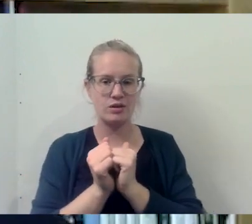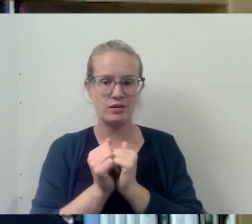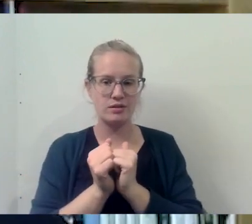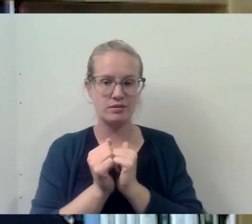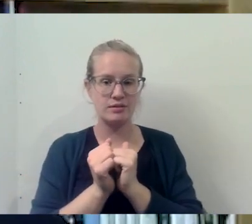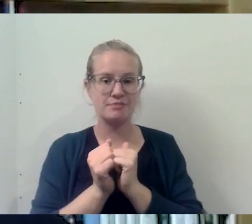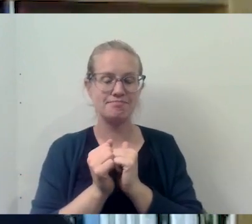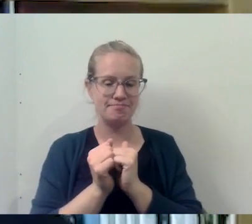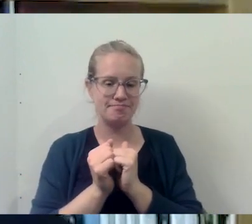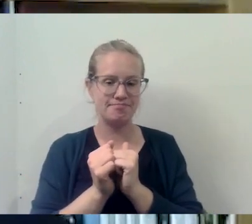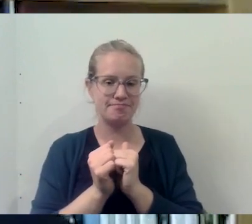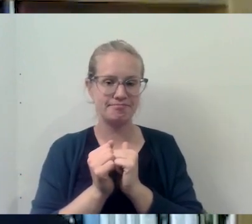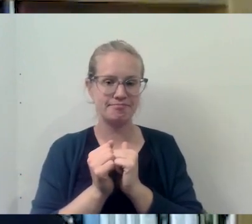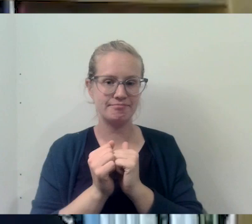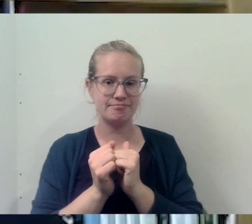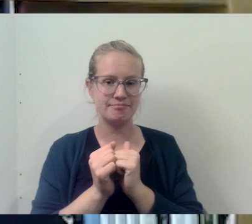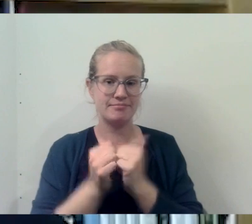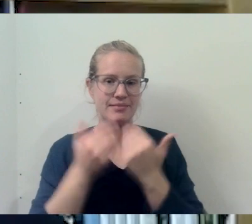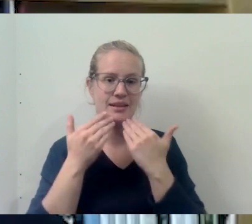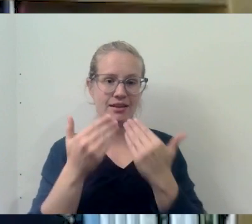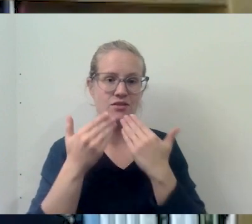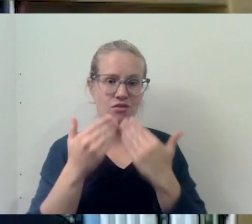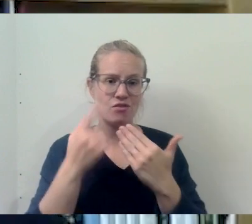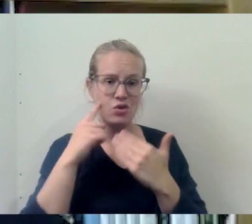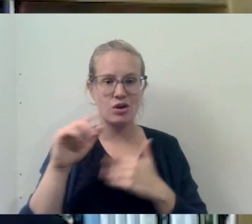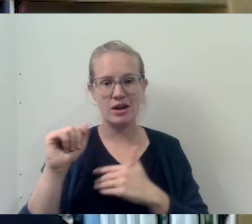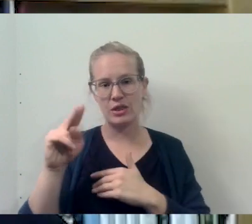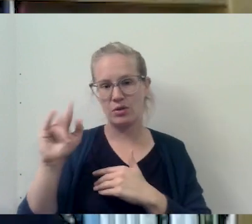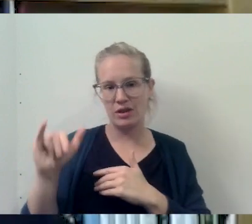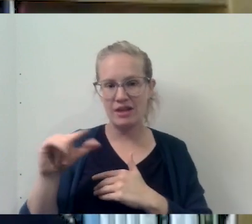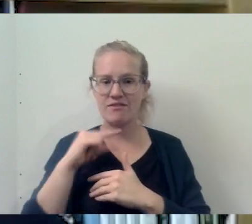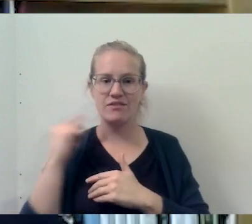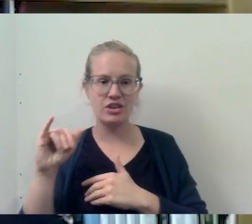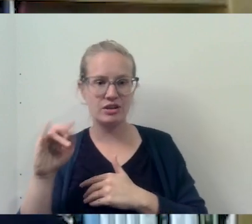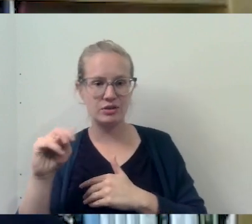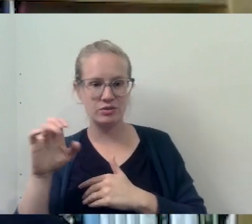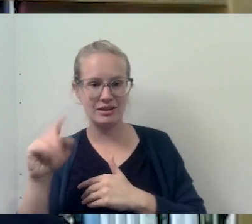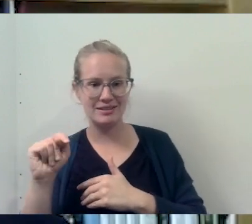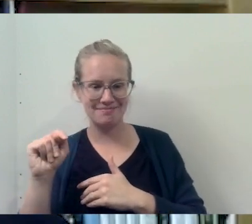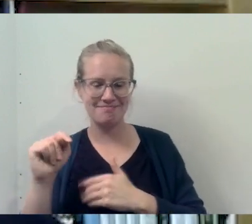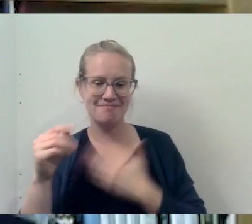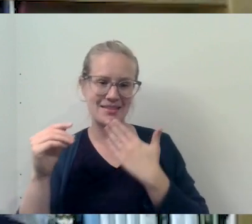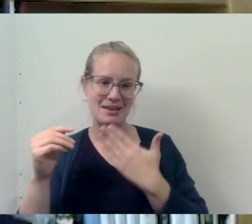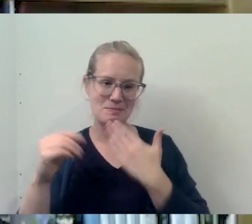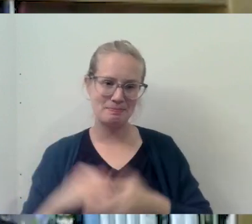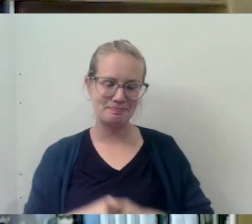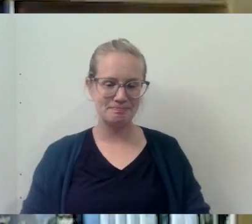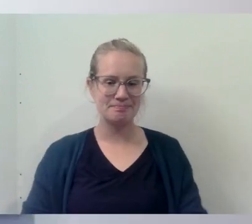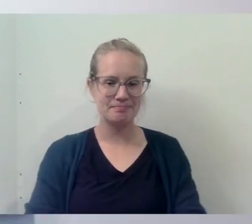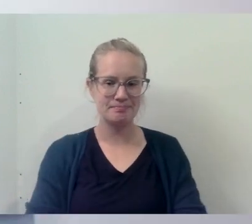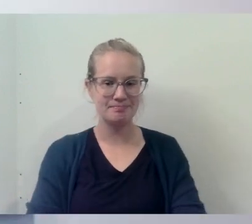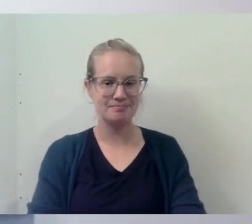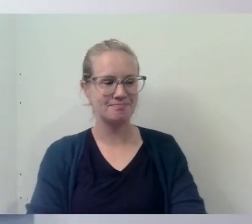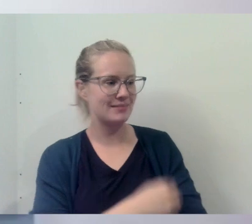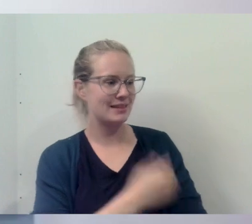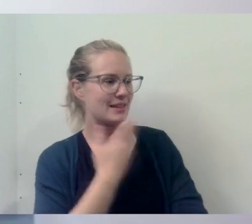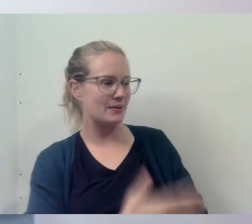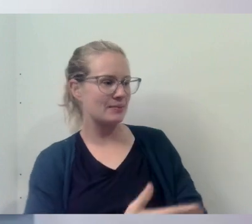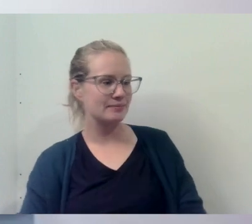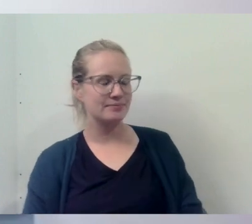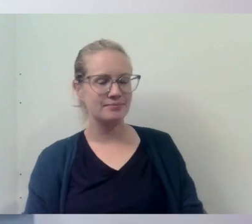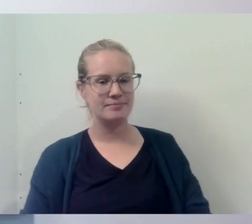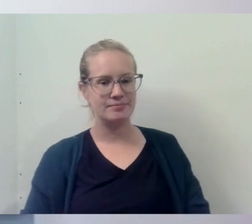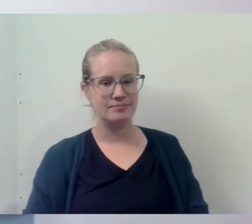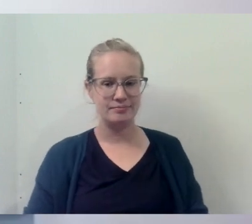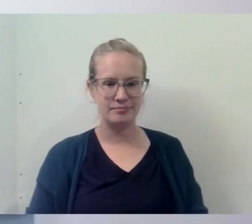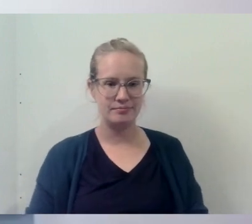and, and, and, uh, very grateful for Anthony and Father Innocent in particular. Thank you. And thank you. Thank you